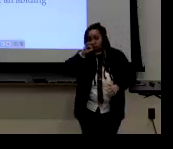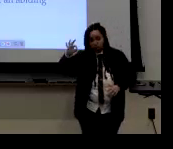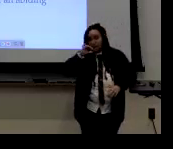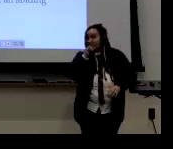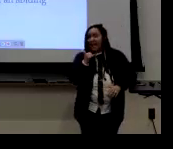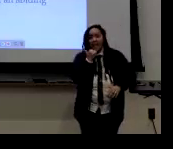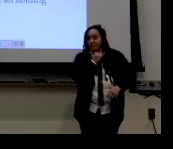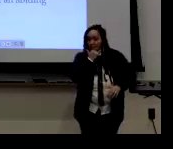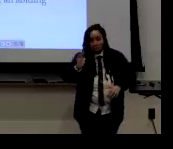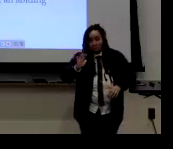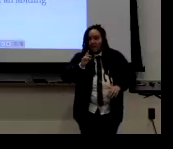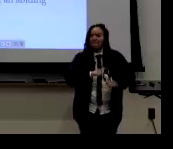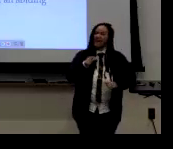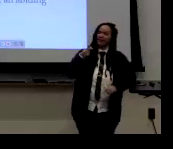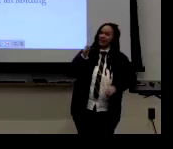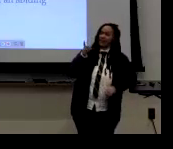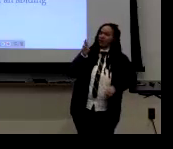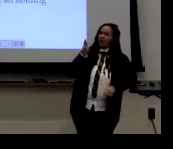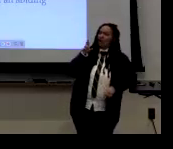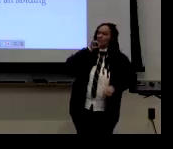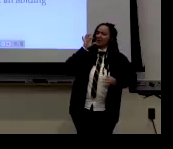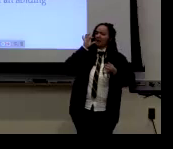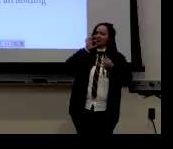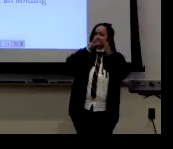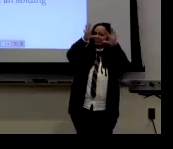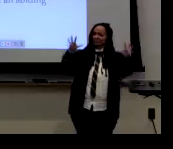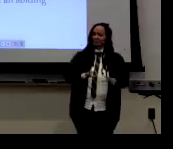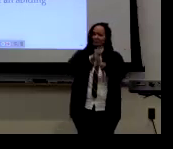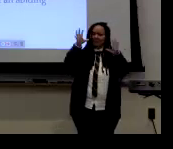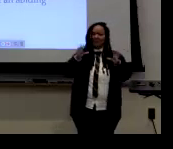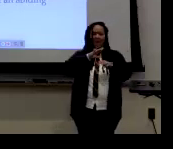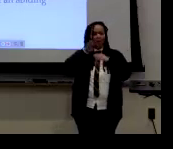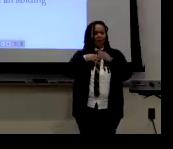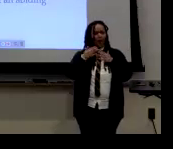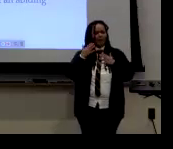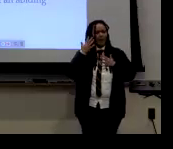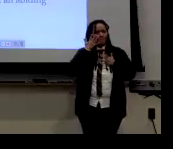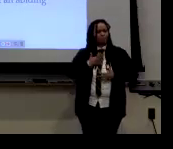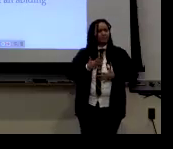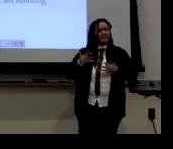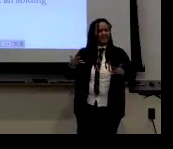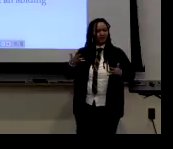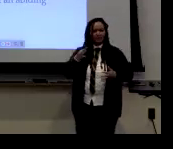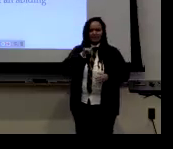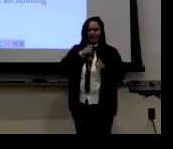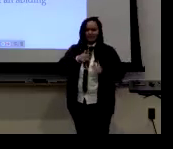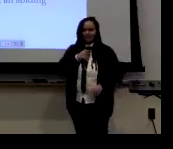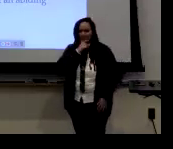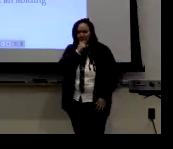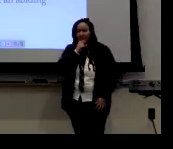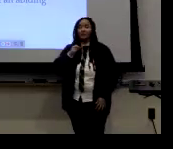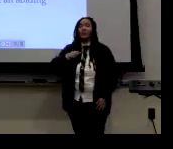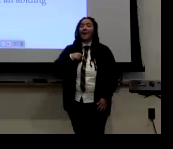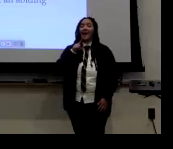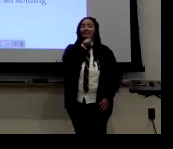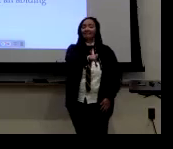And I'm like, wow, your signing style. Wow. It really encompassed your gender, your gender identity. Your,